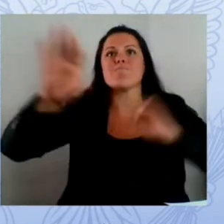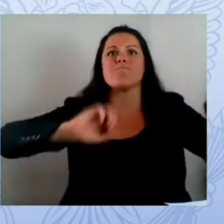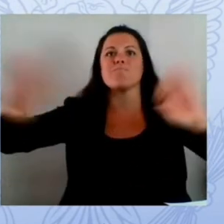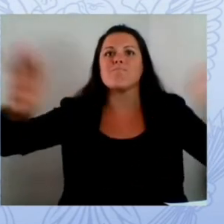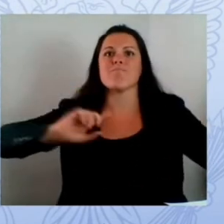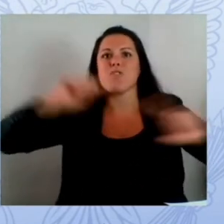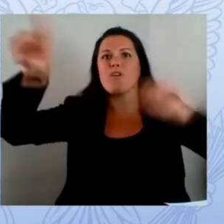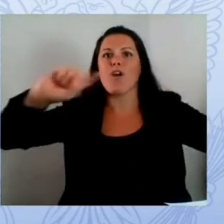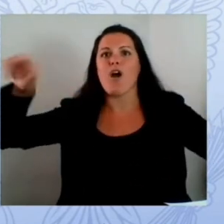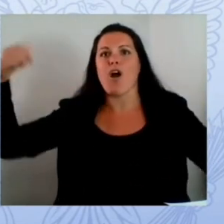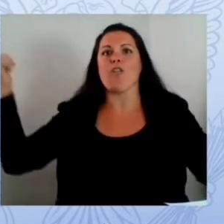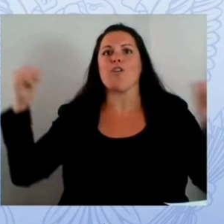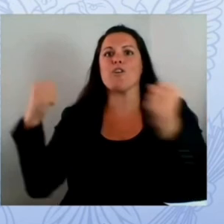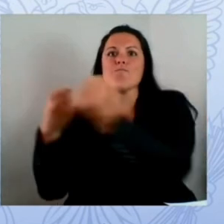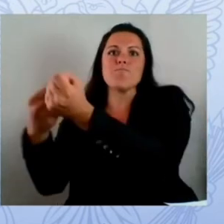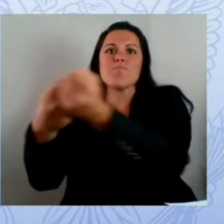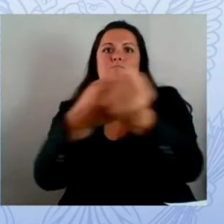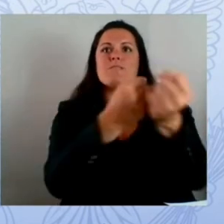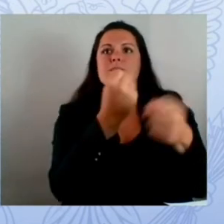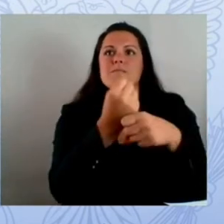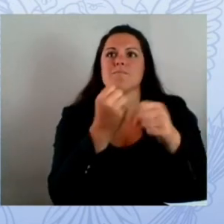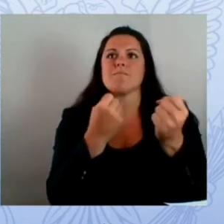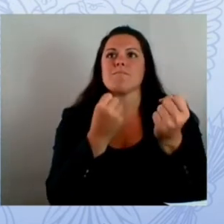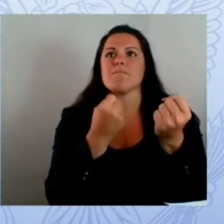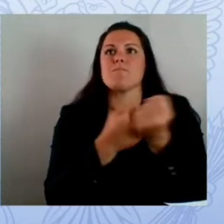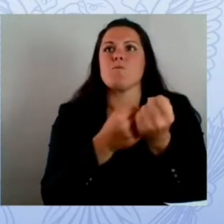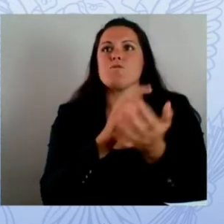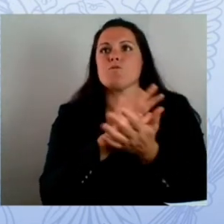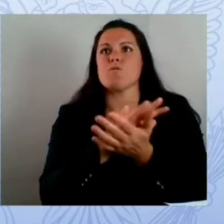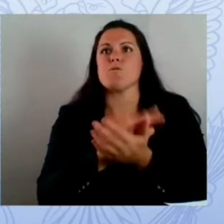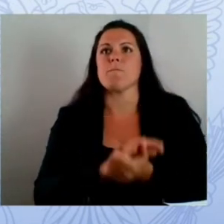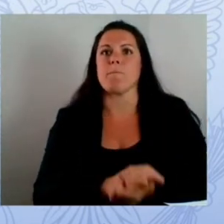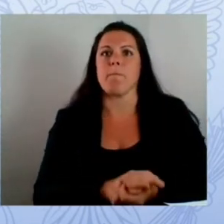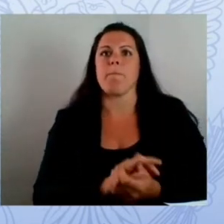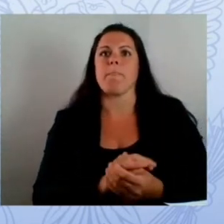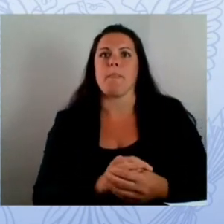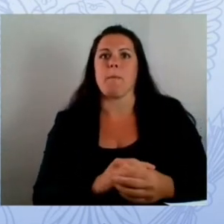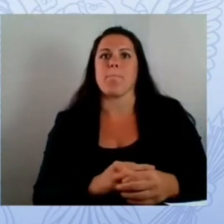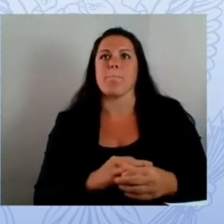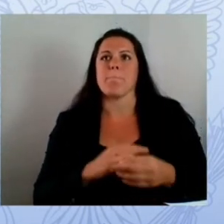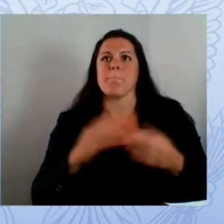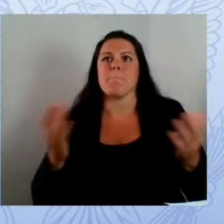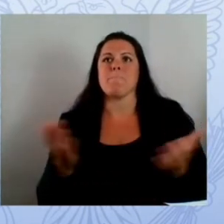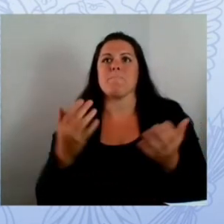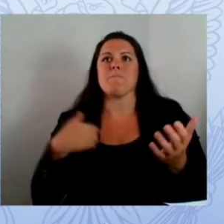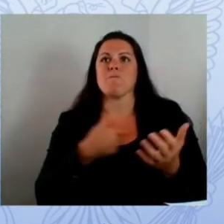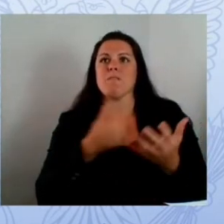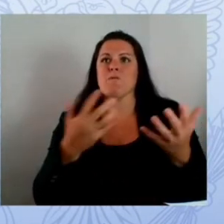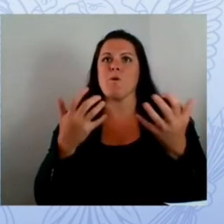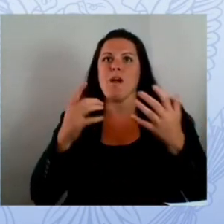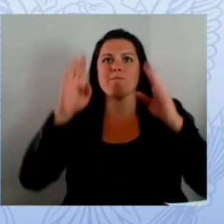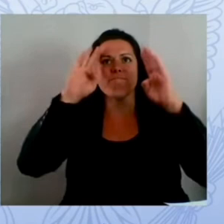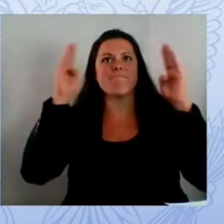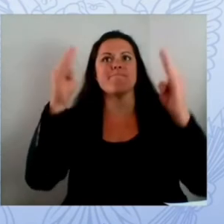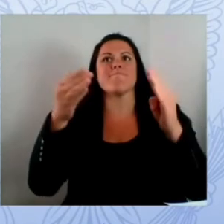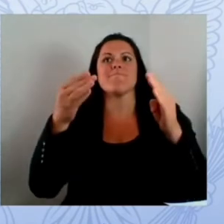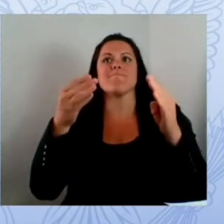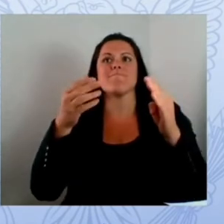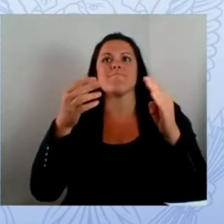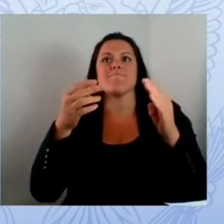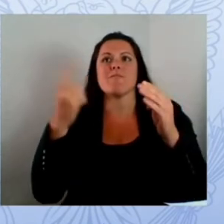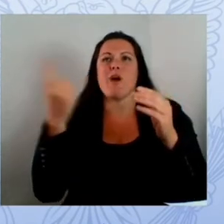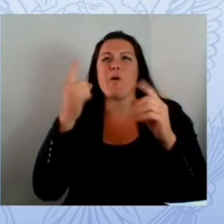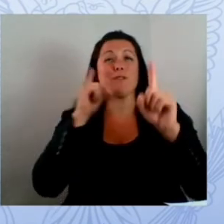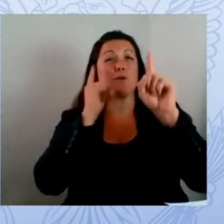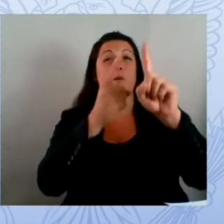have a motto called sharpen the saw that means we continue to learn and grow throughout part of that is our joint